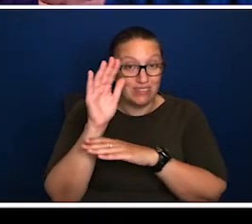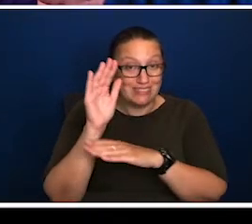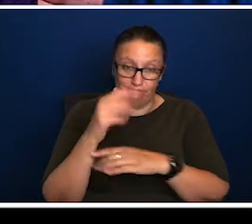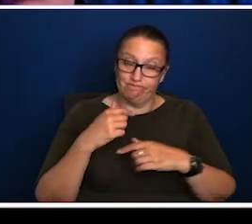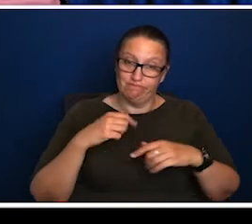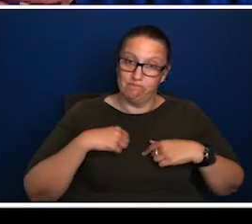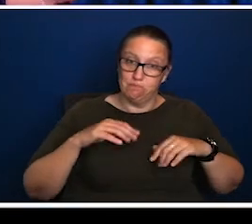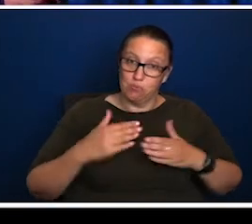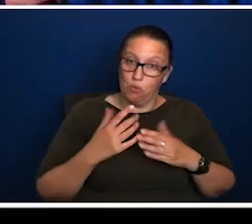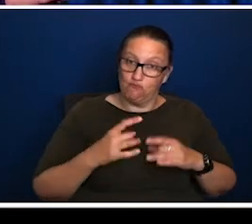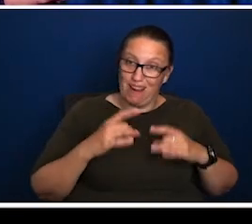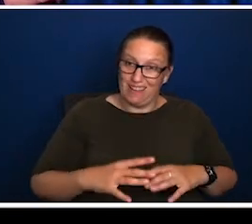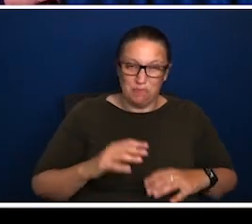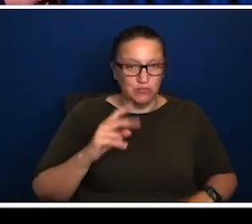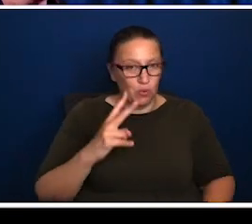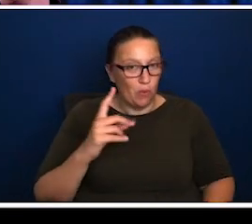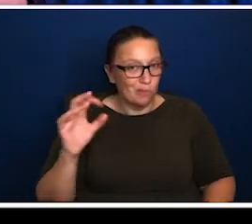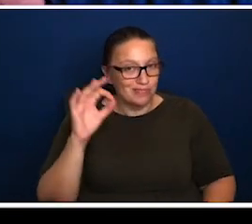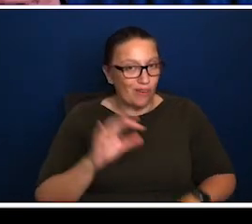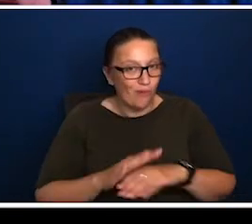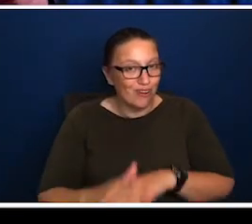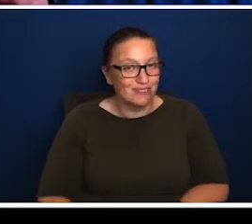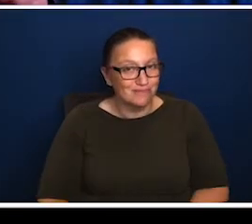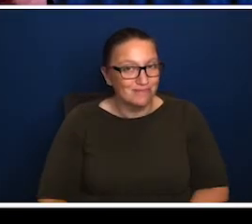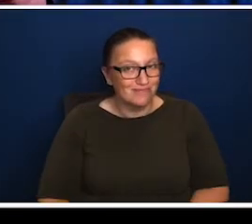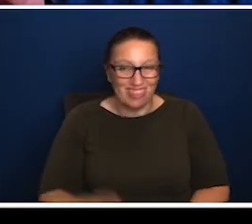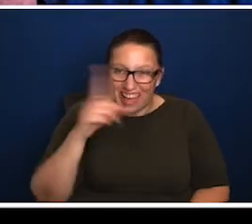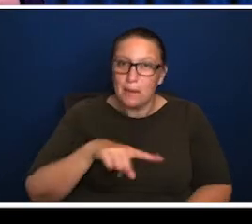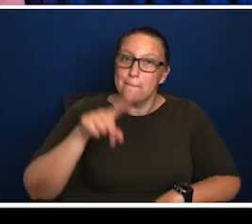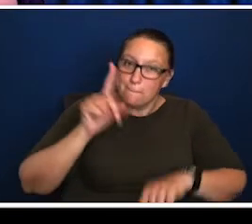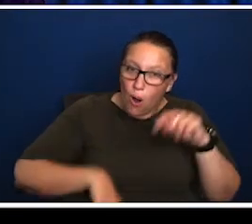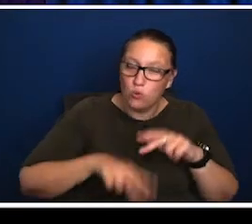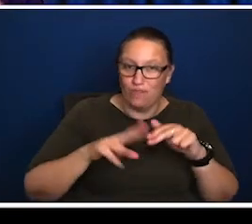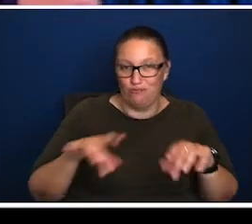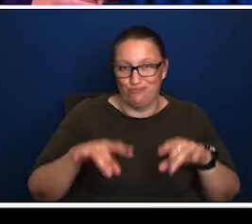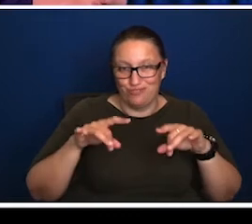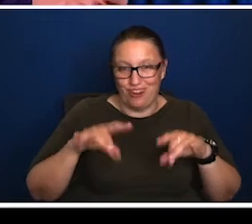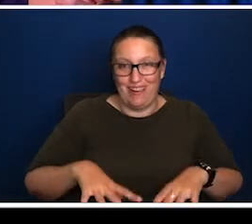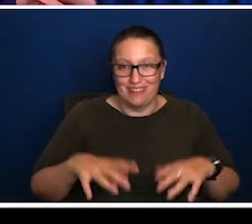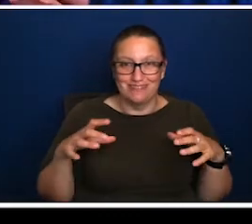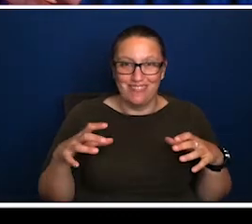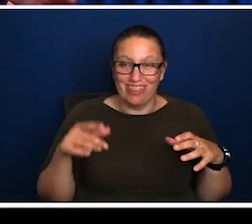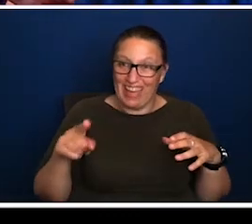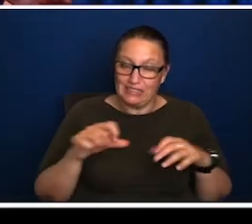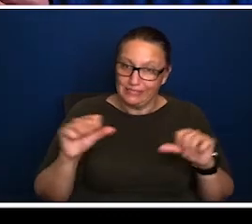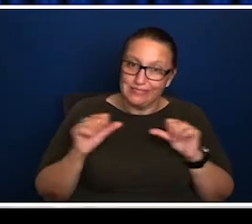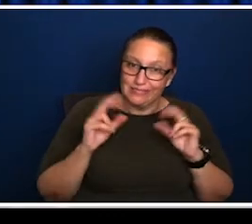migrant parents, at least one migrant parent. So if that's your majority, to all intents and purposes, that's your mainstream. So